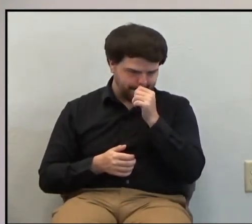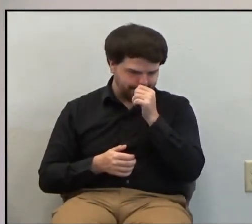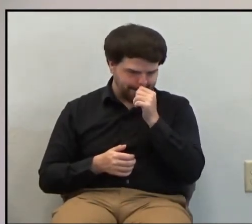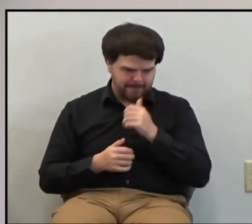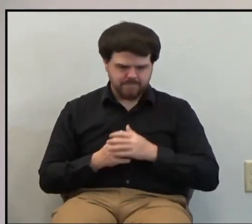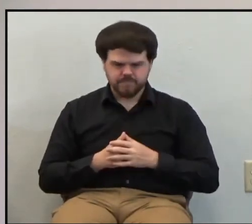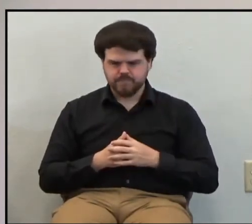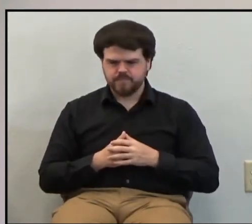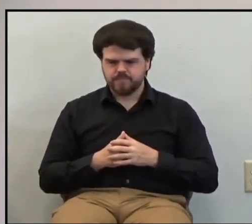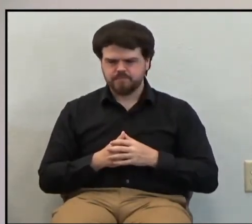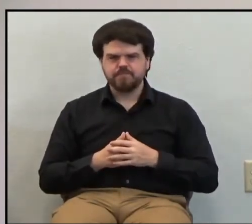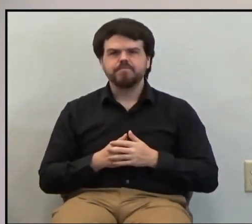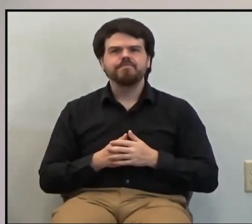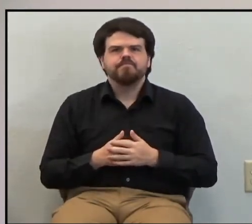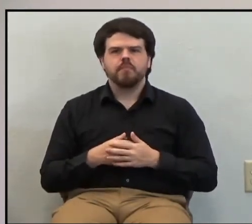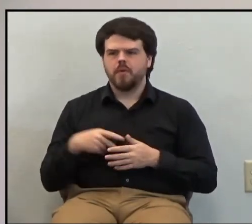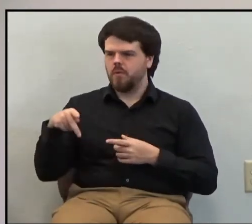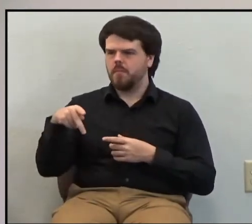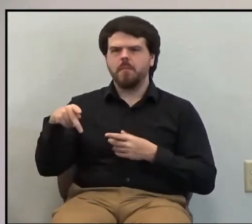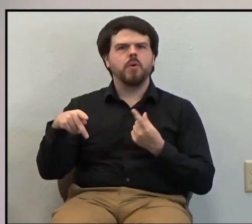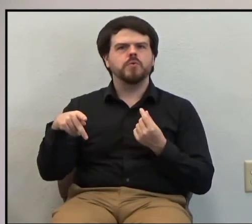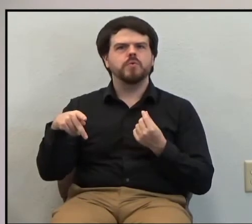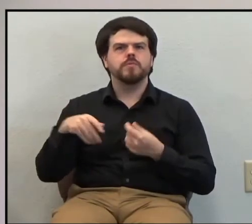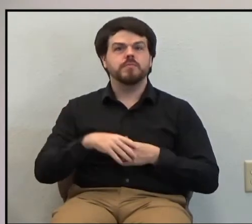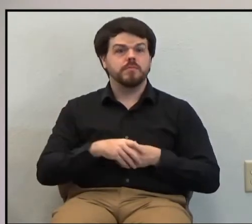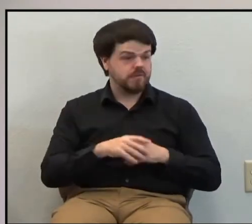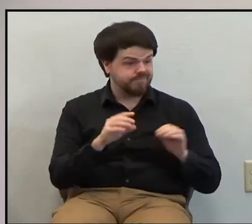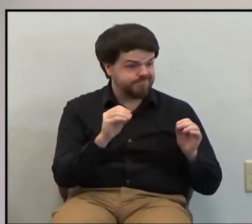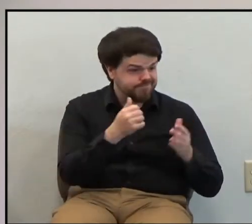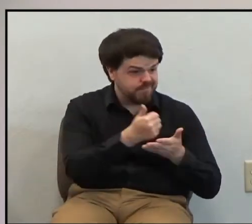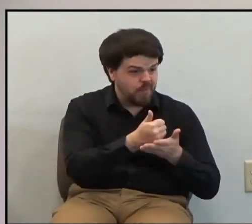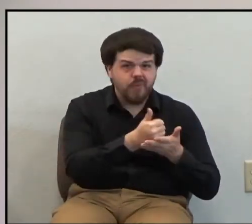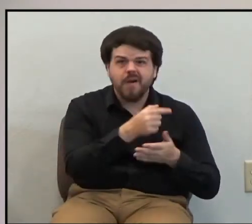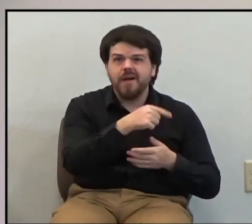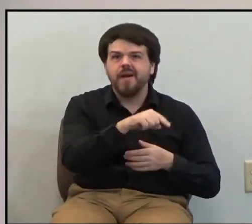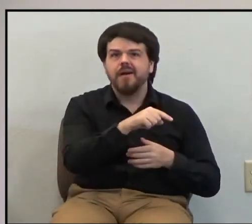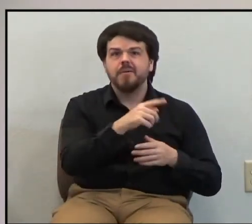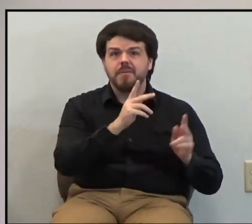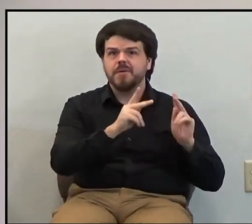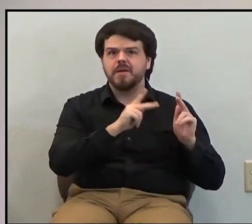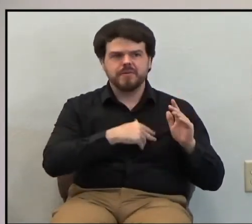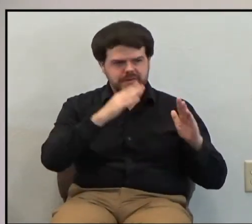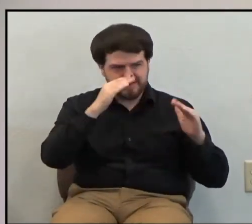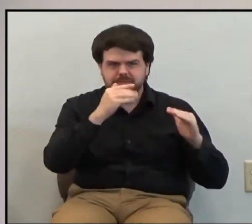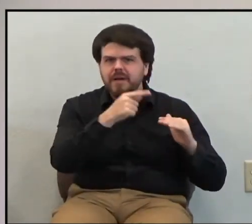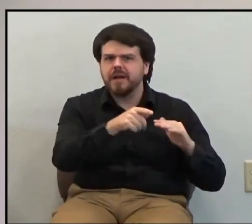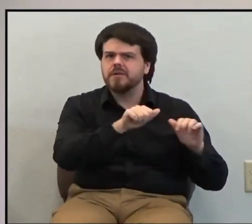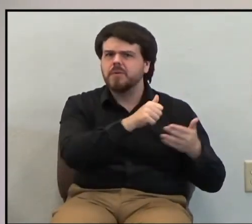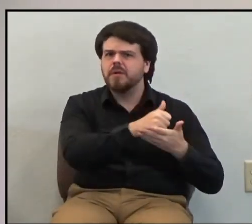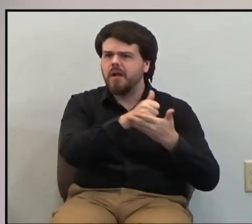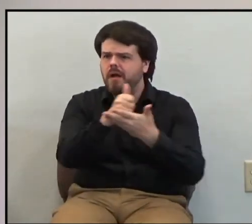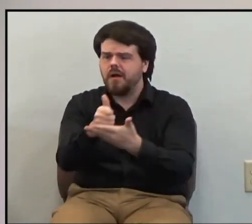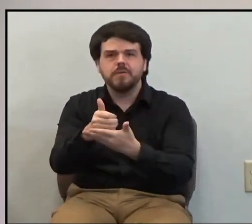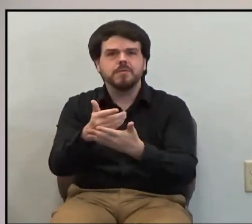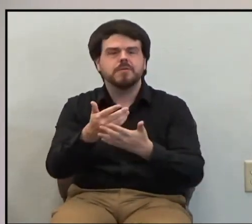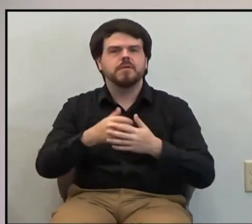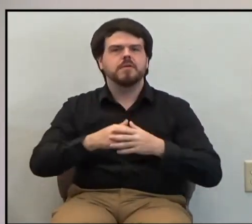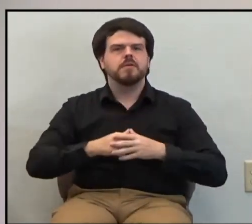so what could Paul do? As a result of finding no help from men whom he had a right to expect help from,